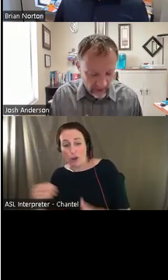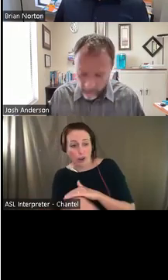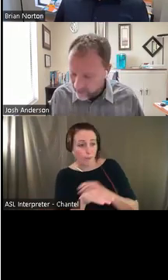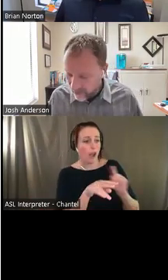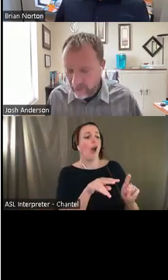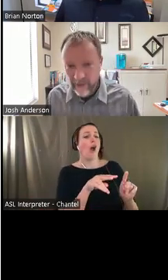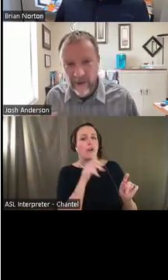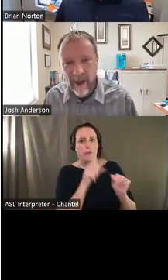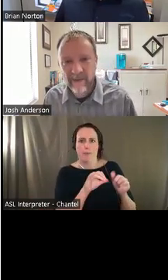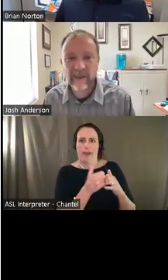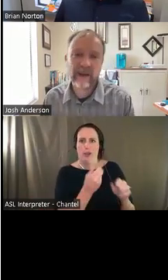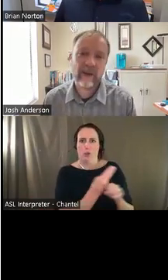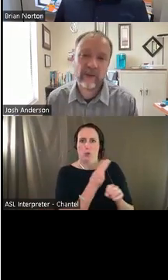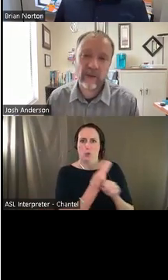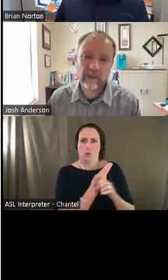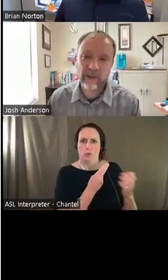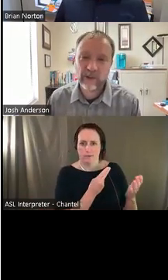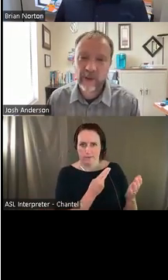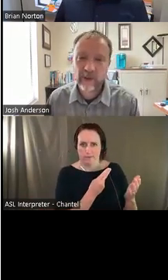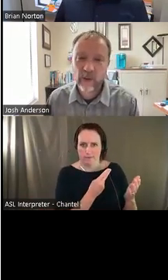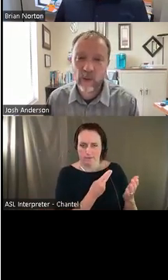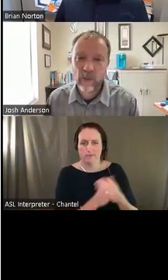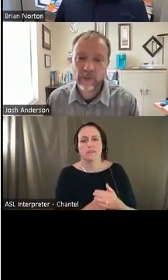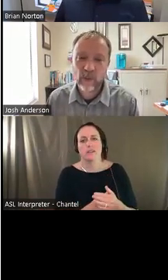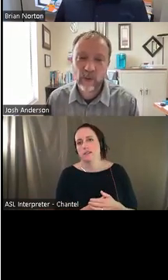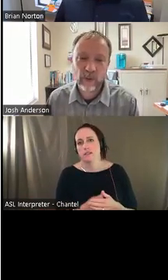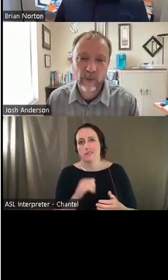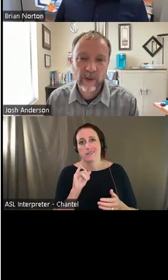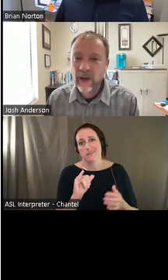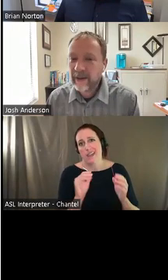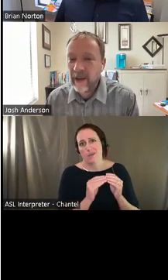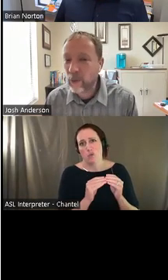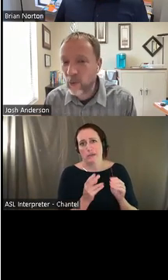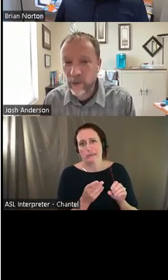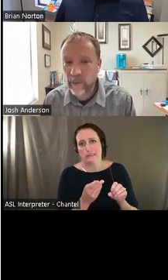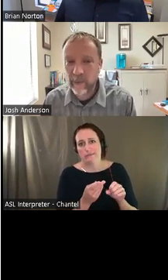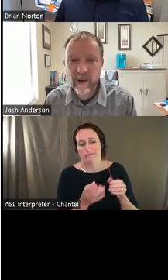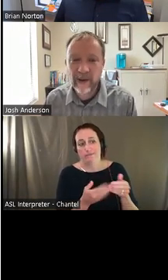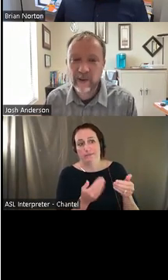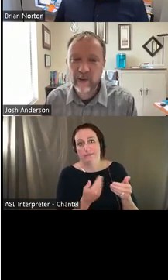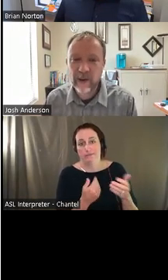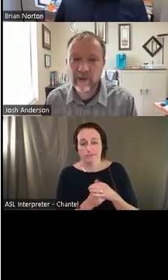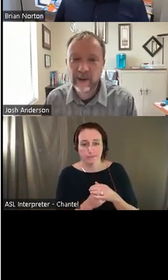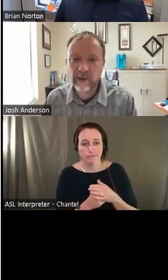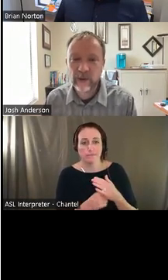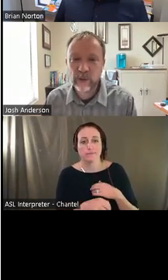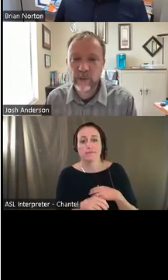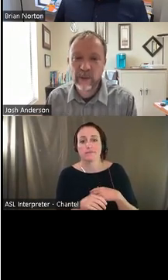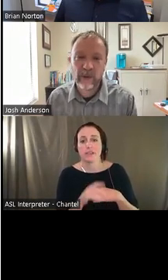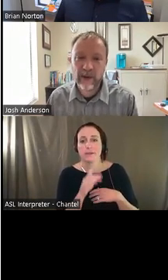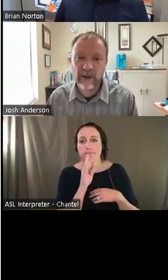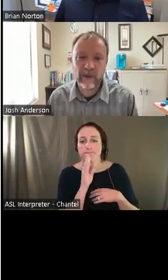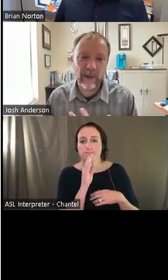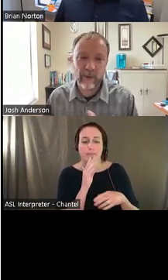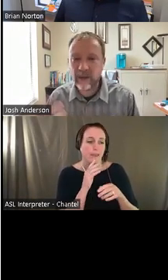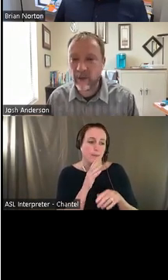you know, if somebody's covering in there, having that kind of information can just make it so much more usable. A tape recorder as a memory aid is a great thing too, to